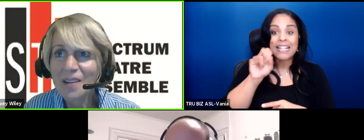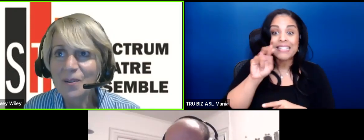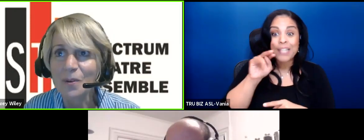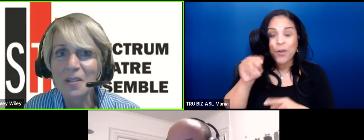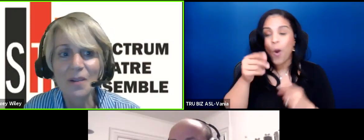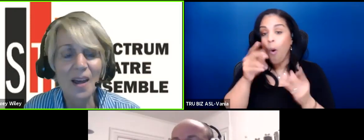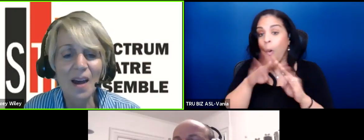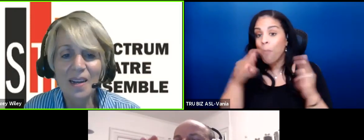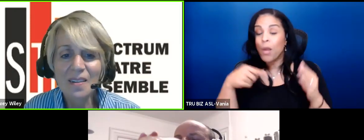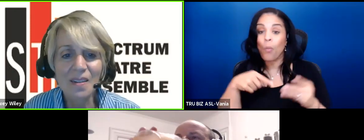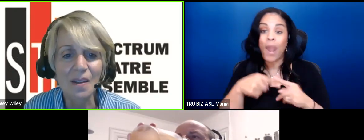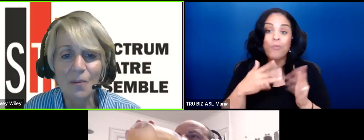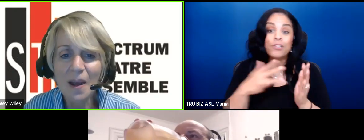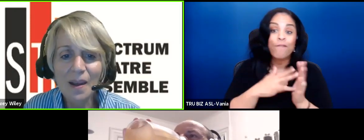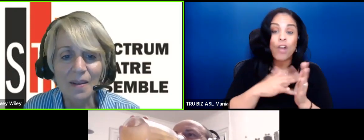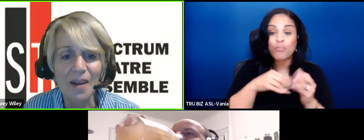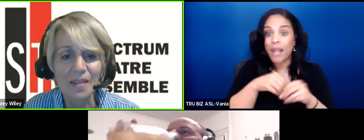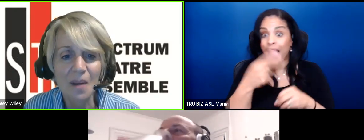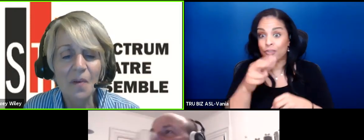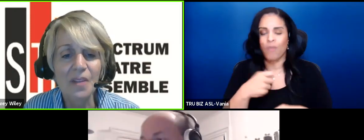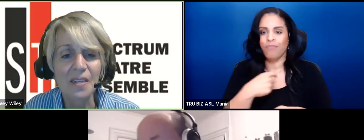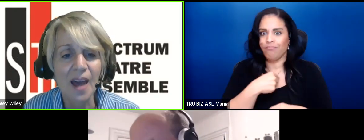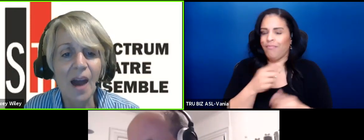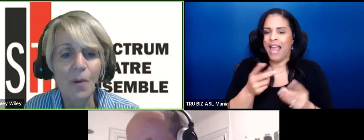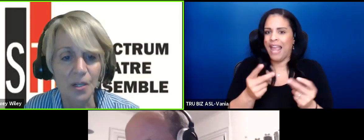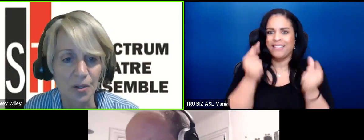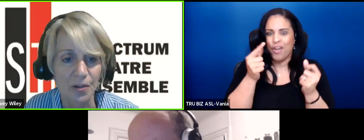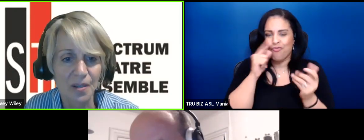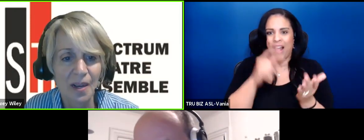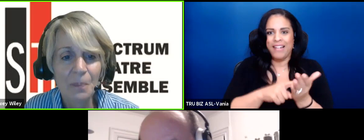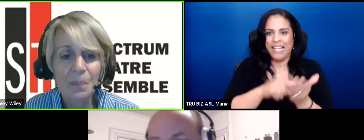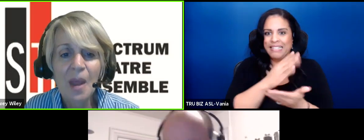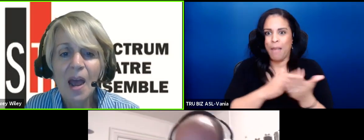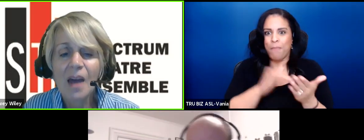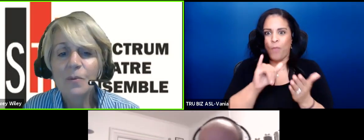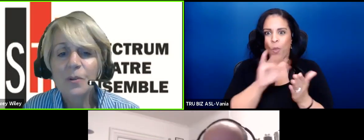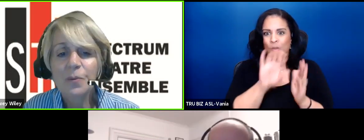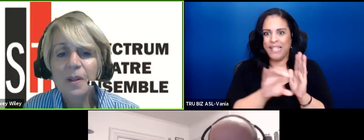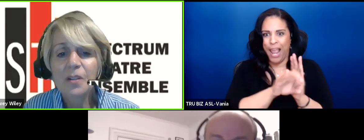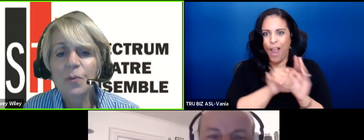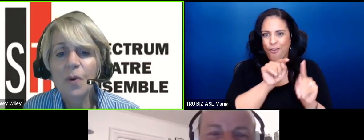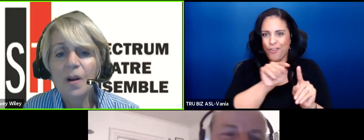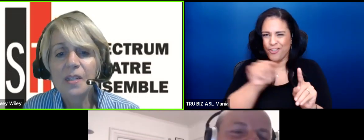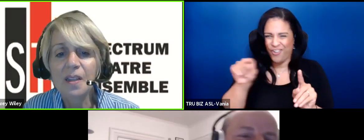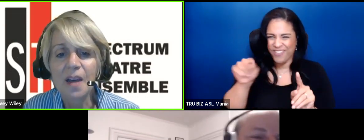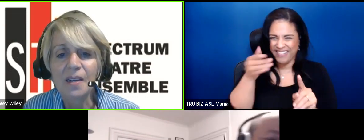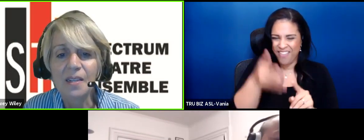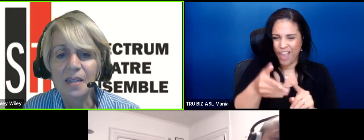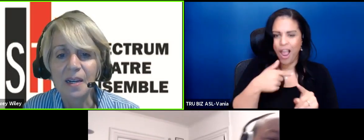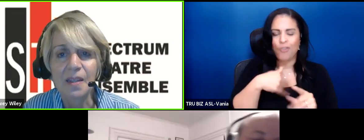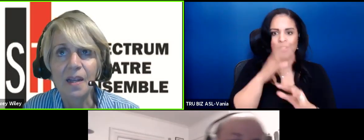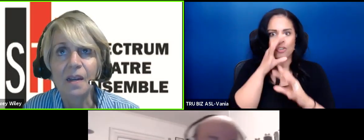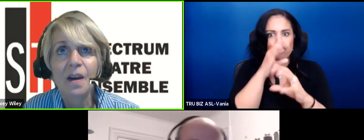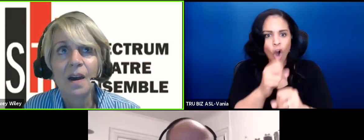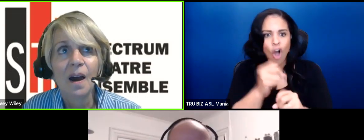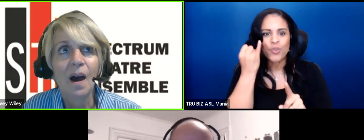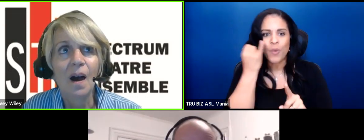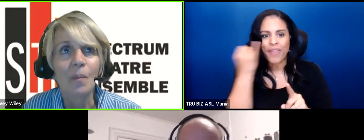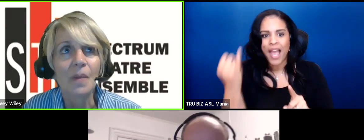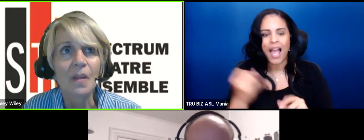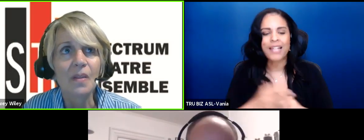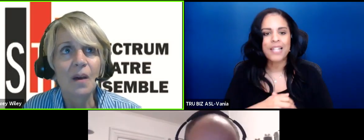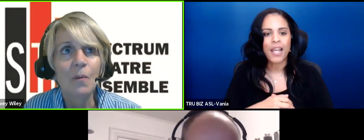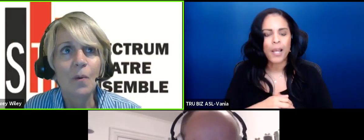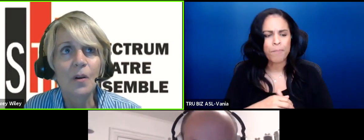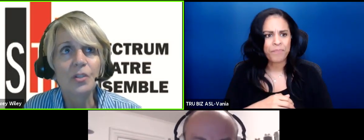freshman in high school so like I instantly recognized some of these characters and I was really drawn to the idea that